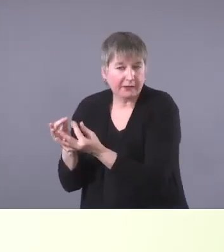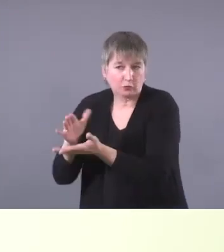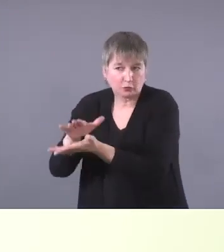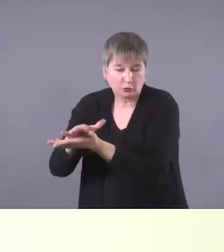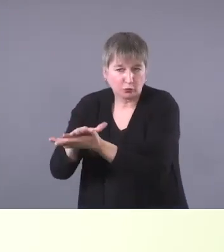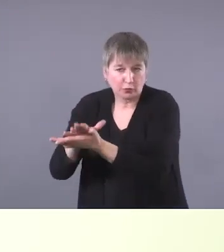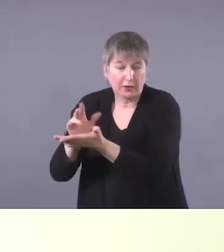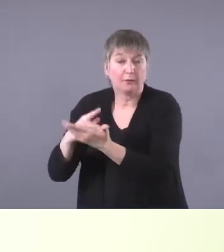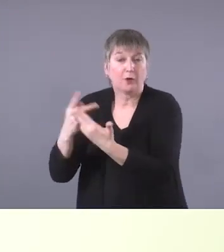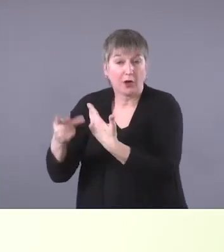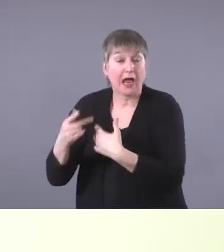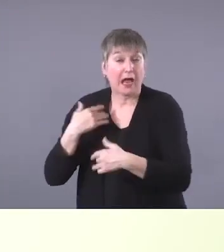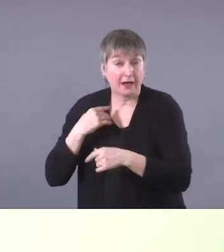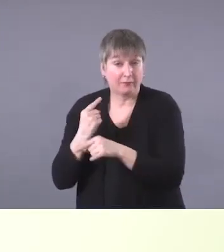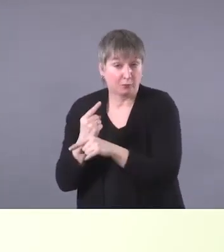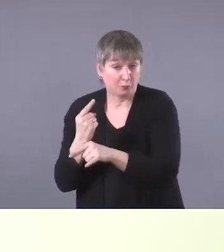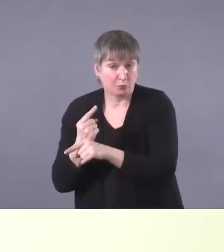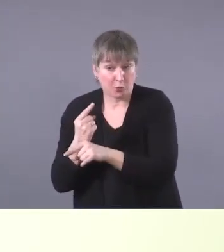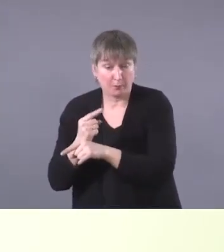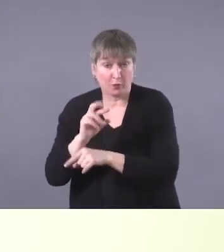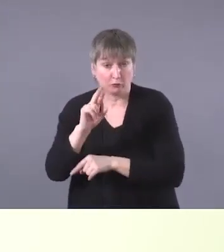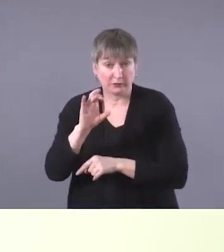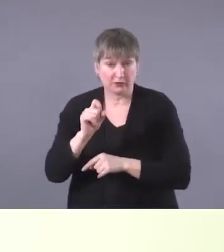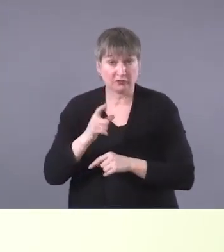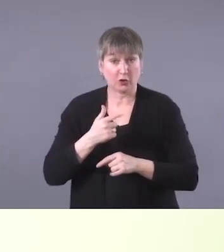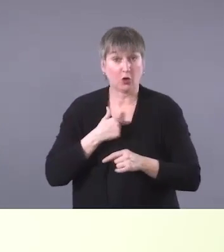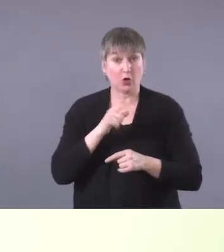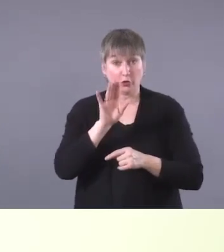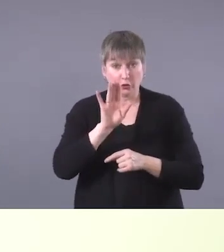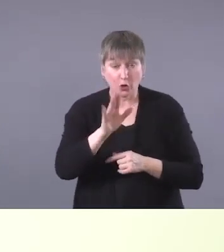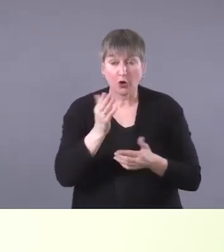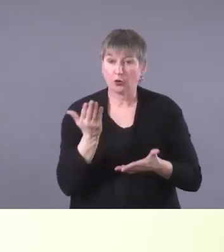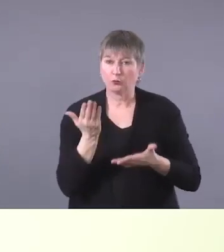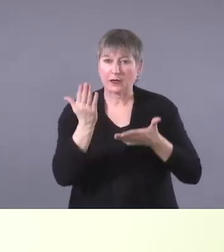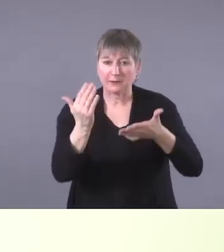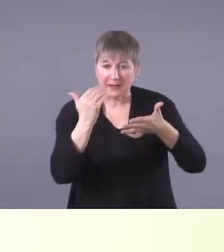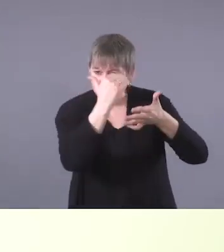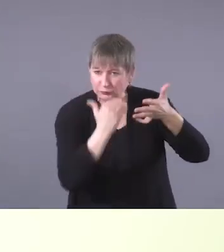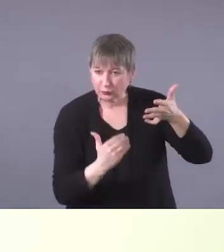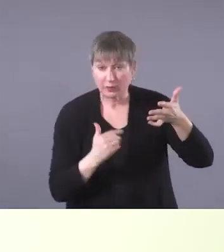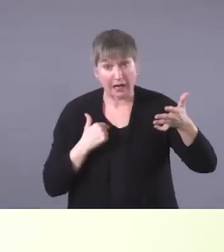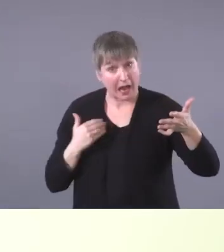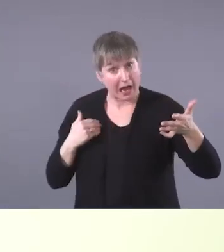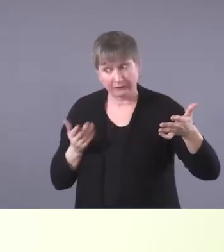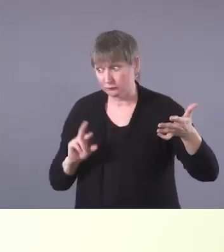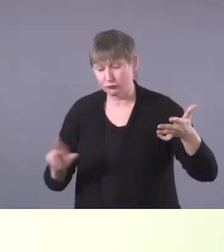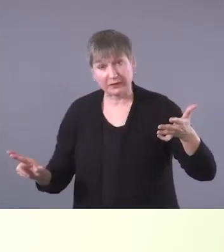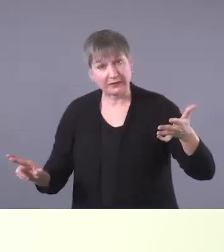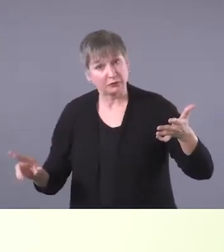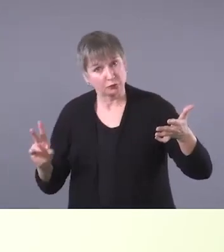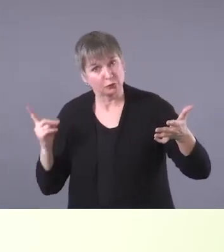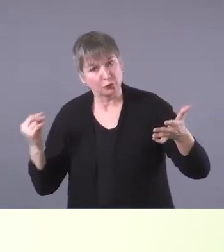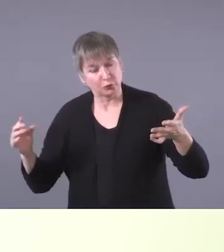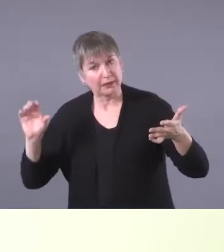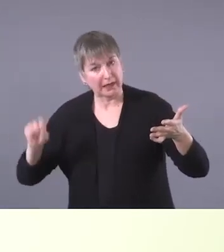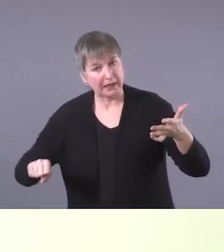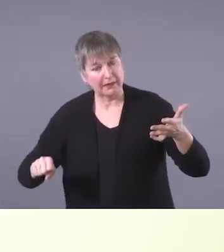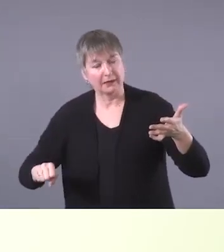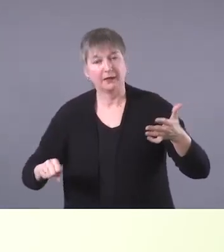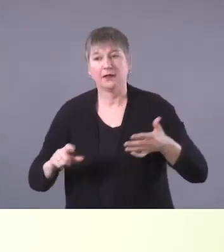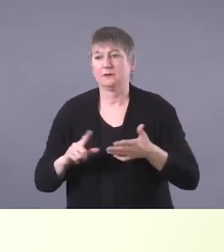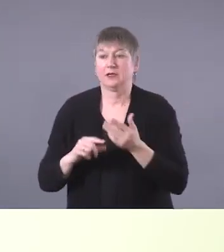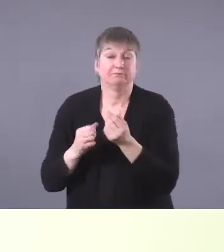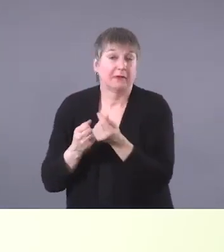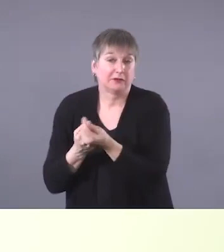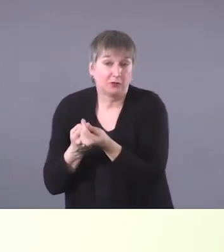resources to fully implement our recommendations or intervention. So whether that's, you know, through support personnel or materials